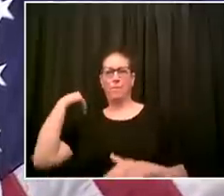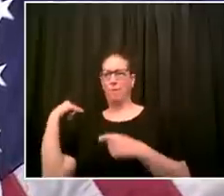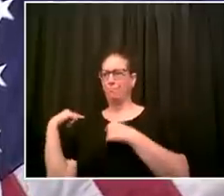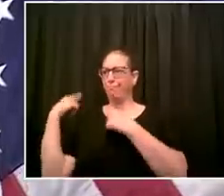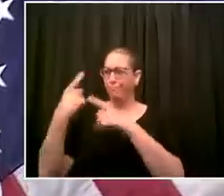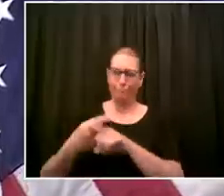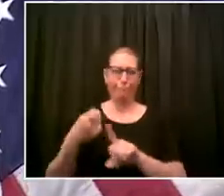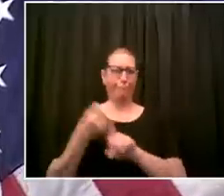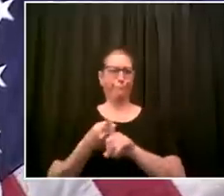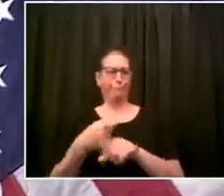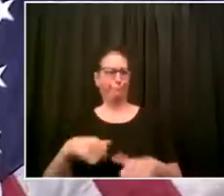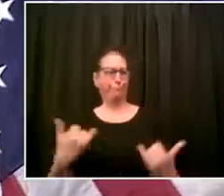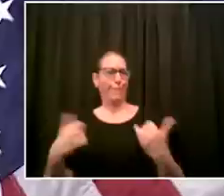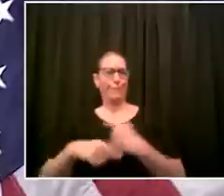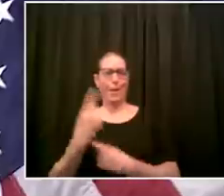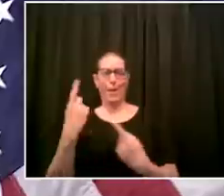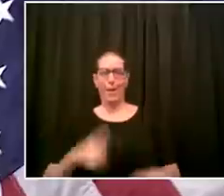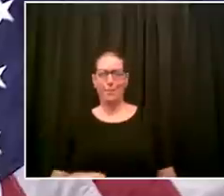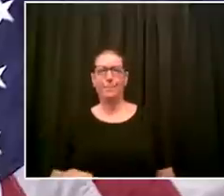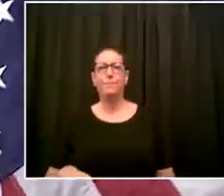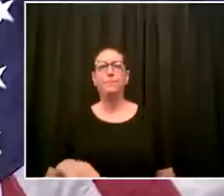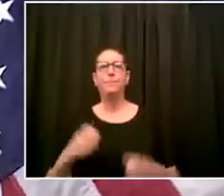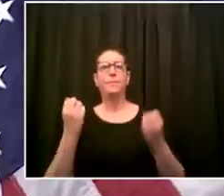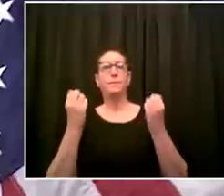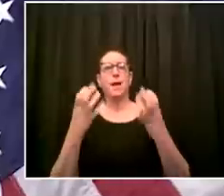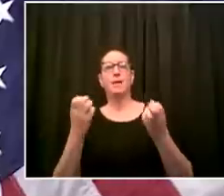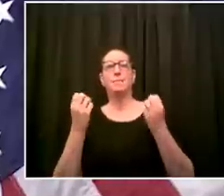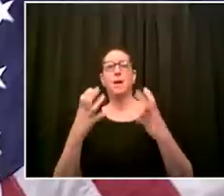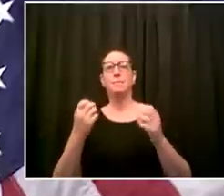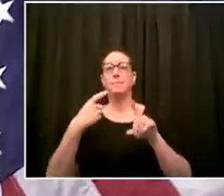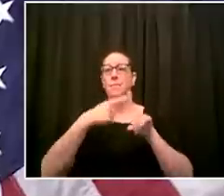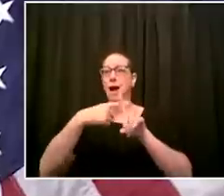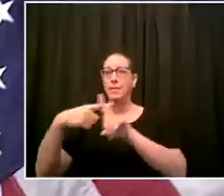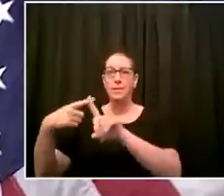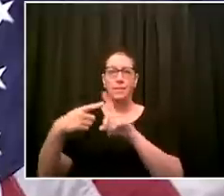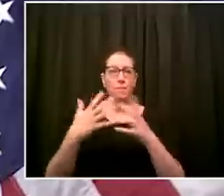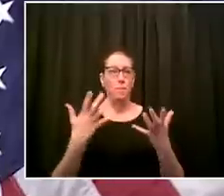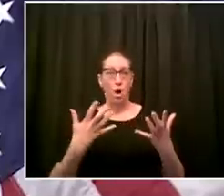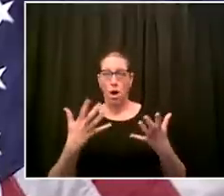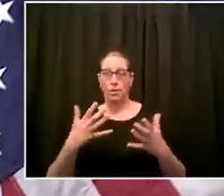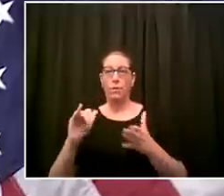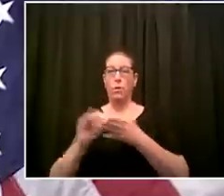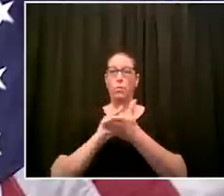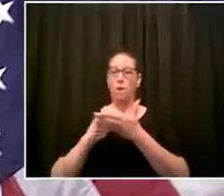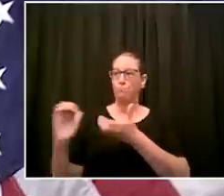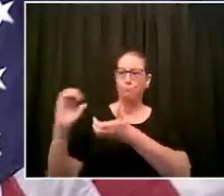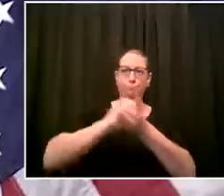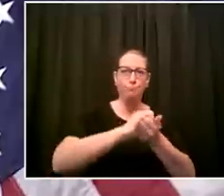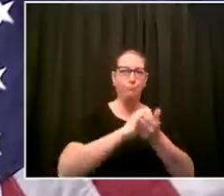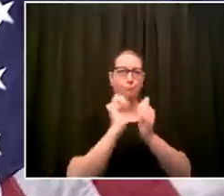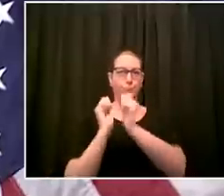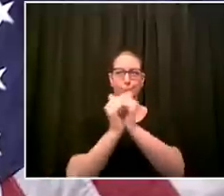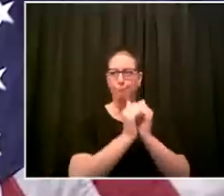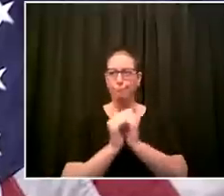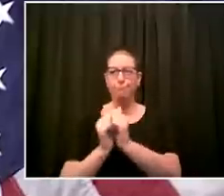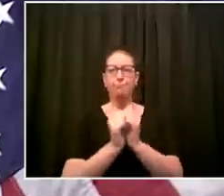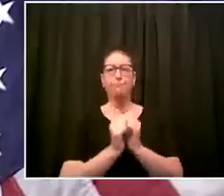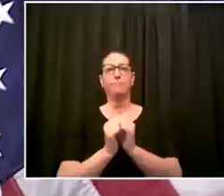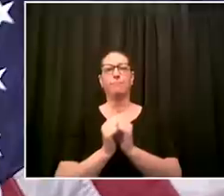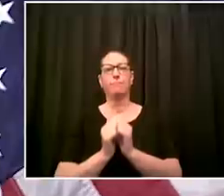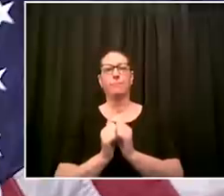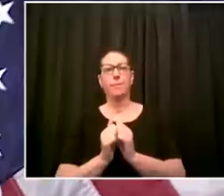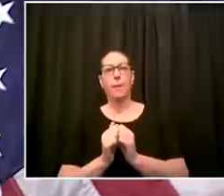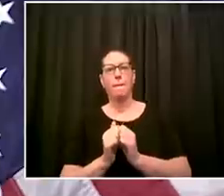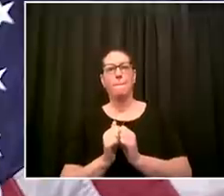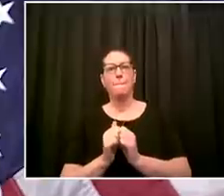together obviously we've never had to do social distancing like this in our entire history it's unheard of and yet you know